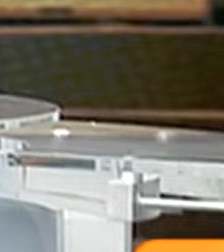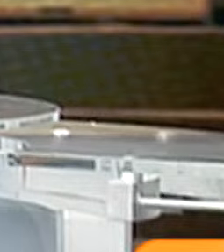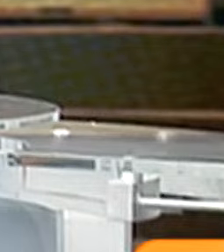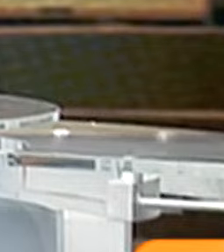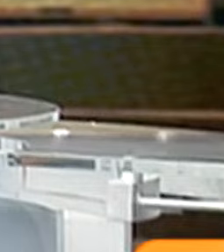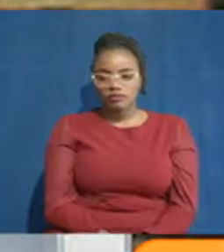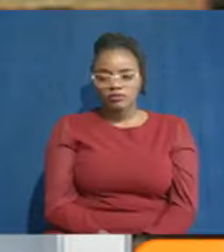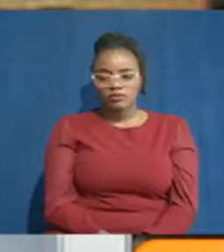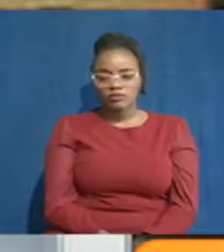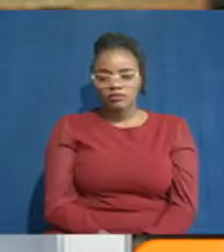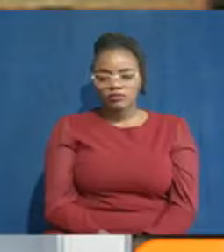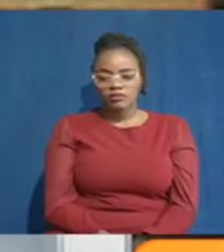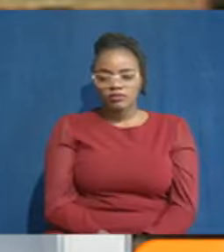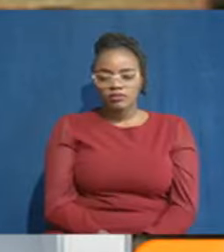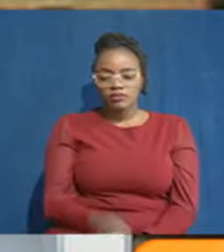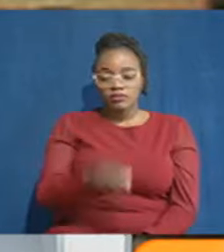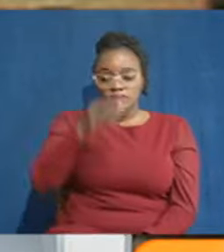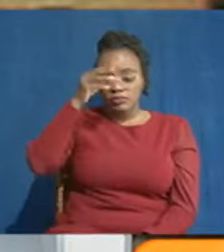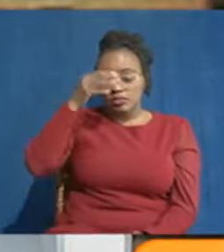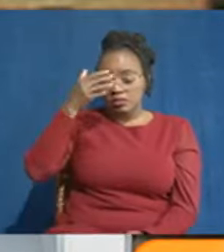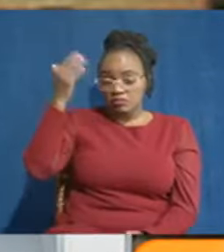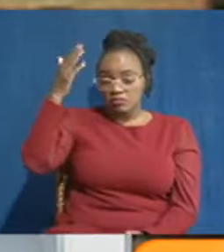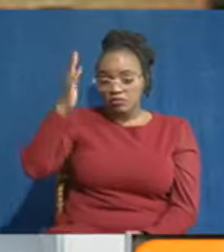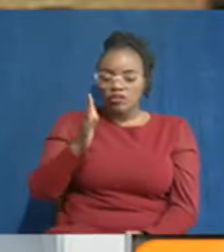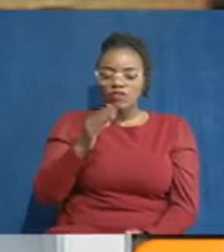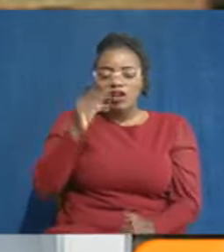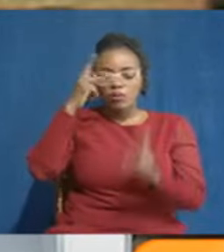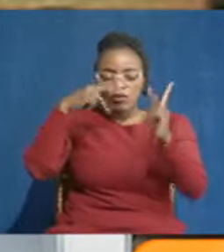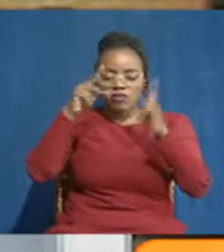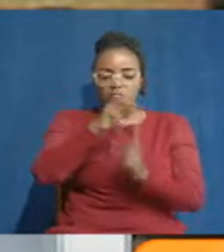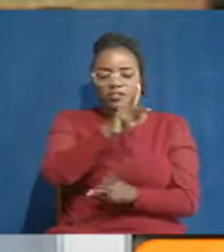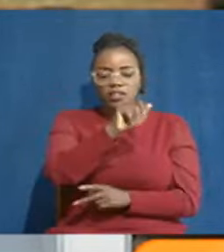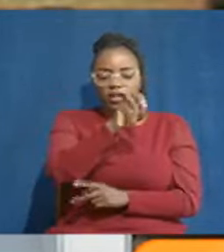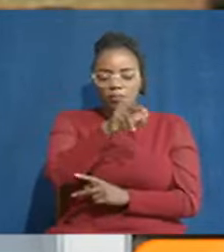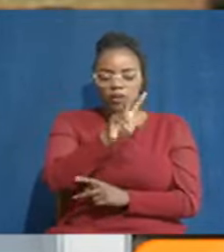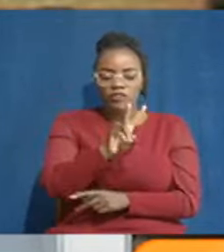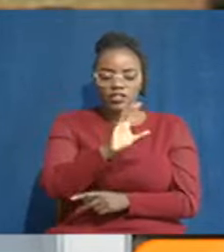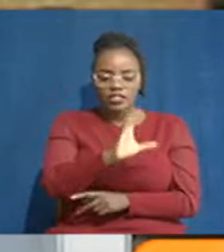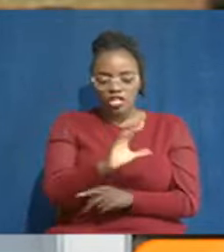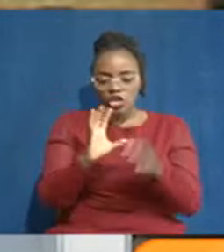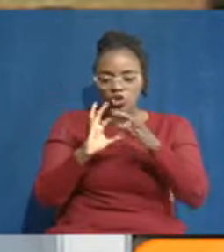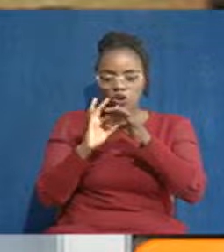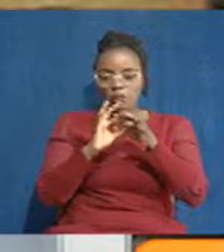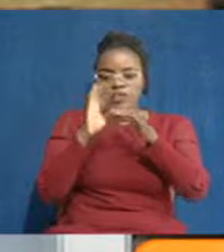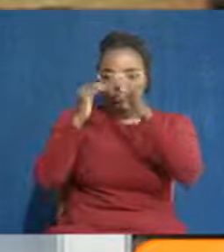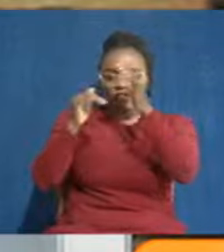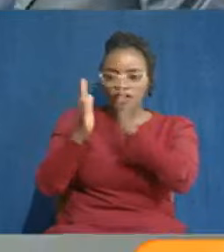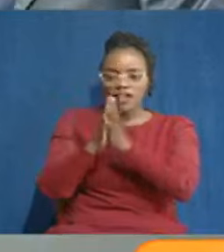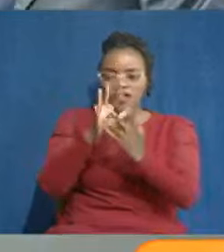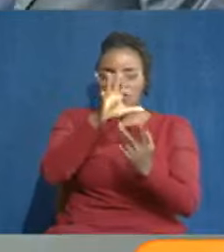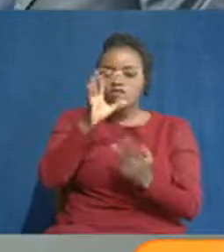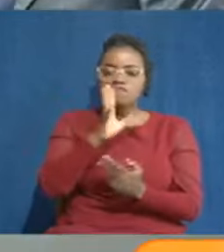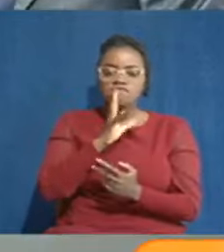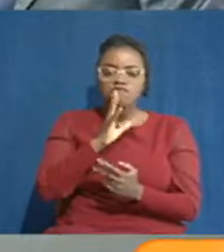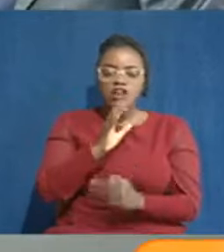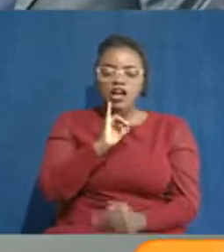Very quickly with the Dons here in studio with me, Professor Kamau Ngamau, he is a VC Cooperative University and alternate spokesperson,